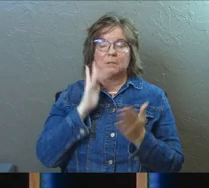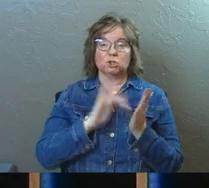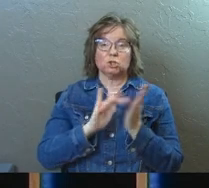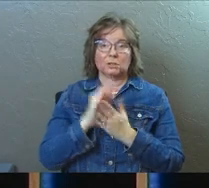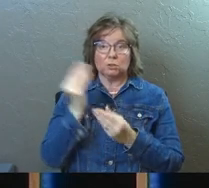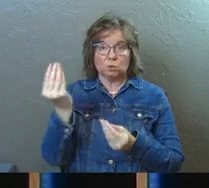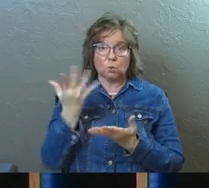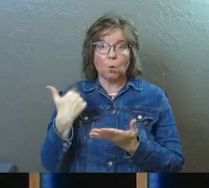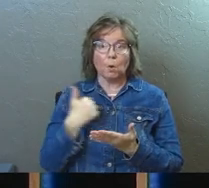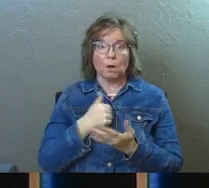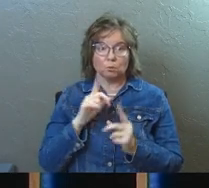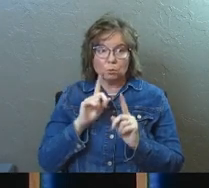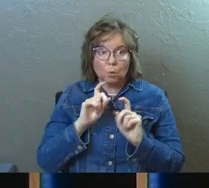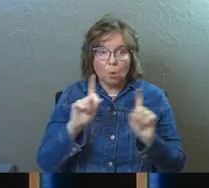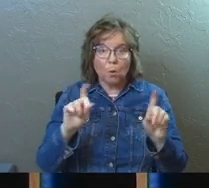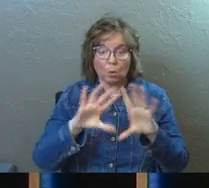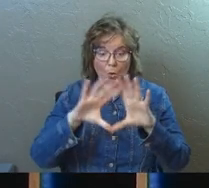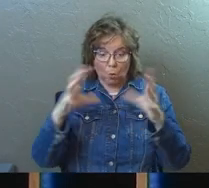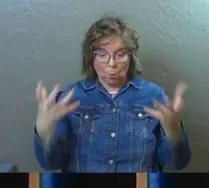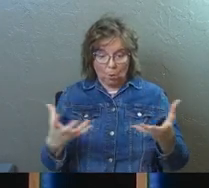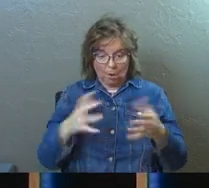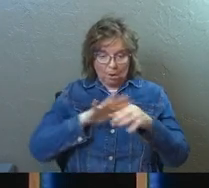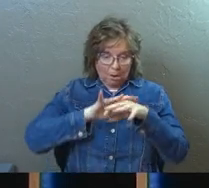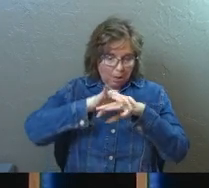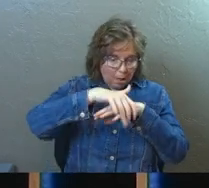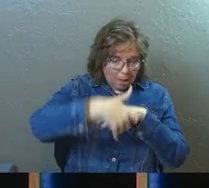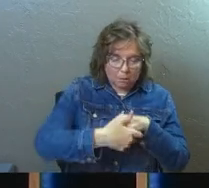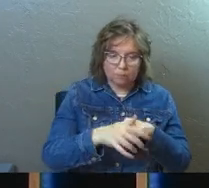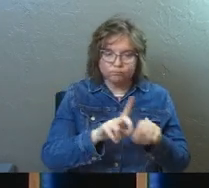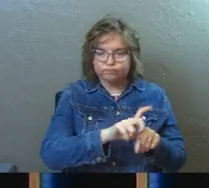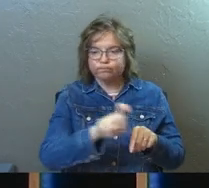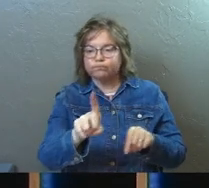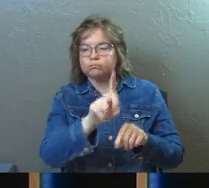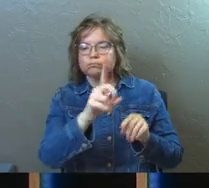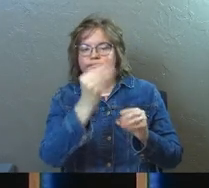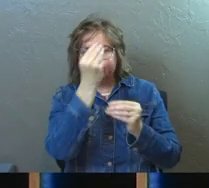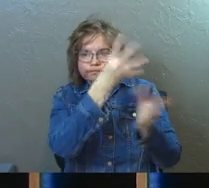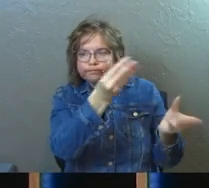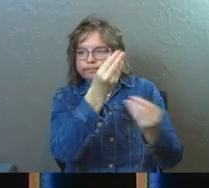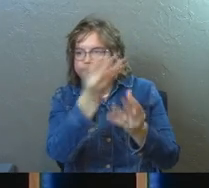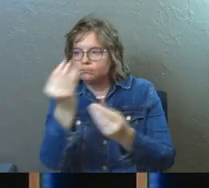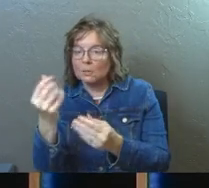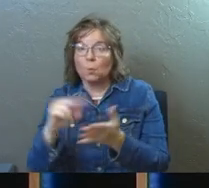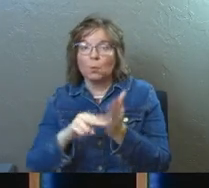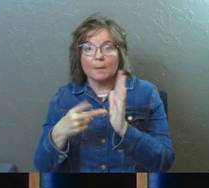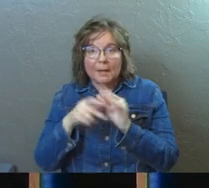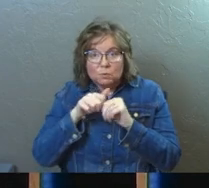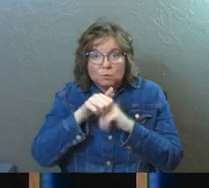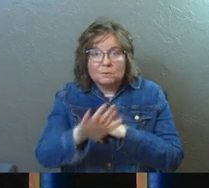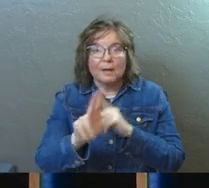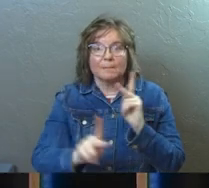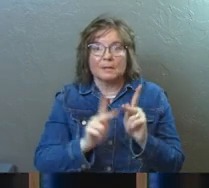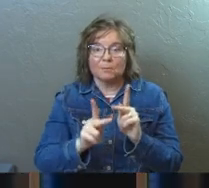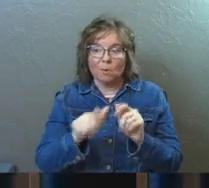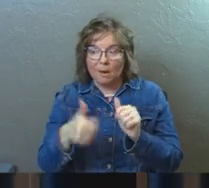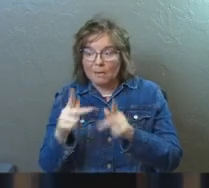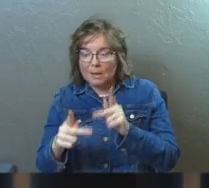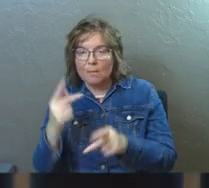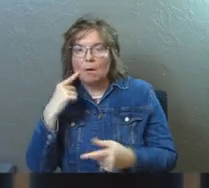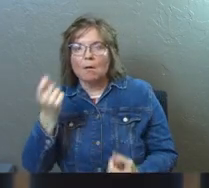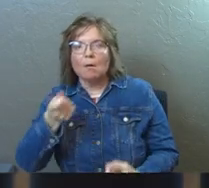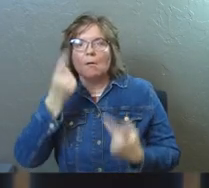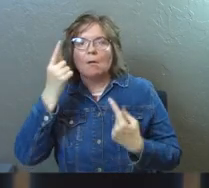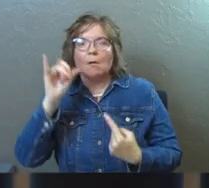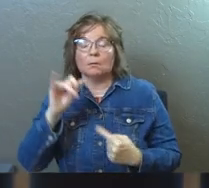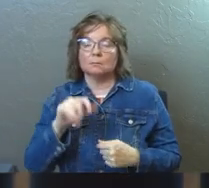told us to go into all the world and preach the gospel, and we're meant to send leaders out into the world so that others can hear, the other thing I want you to